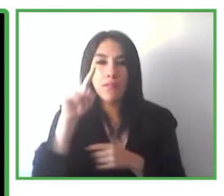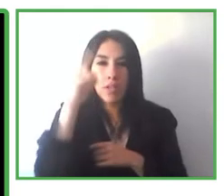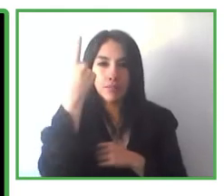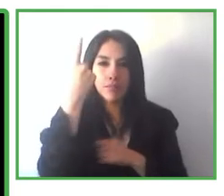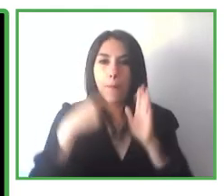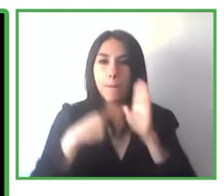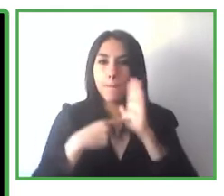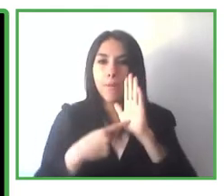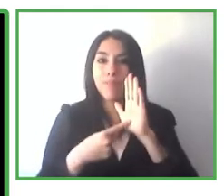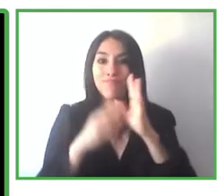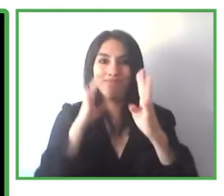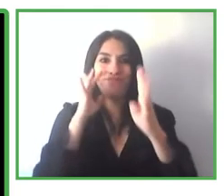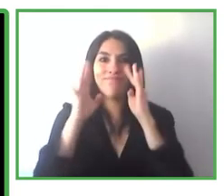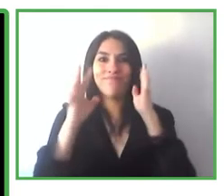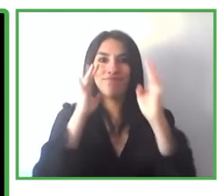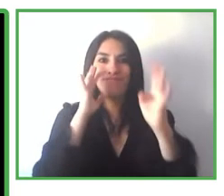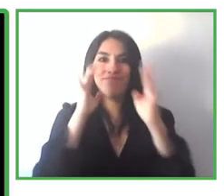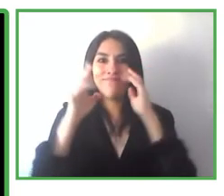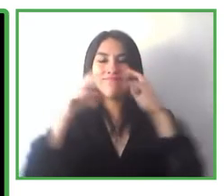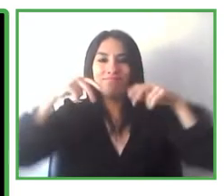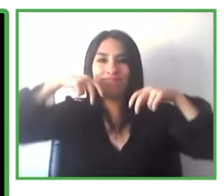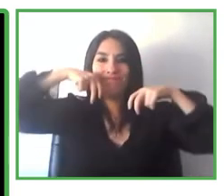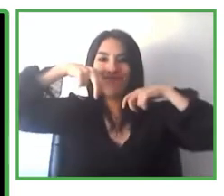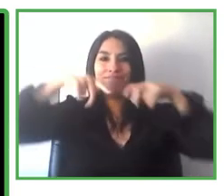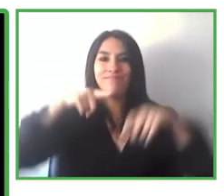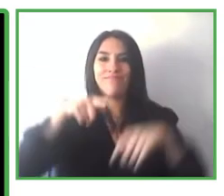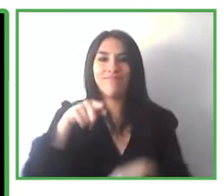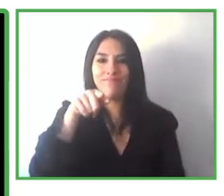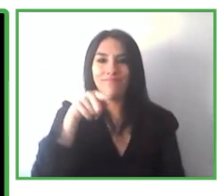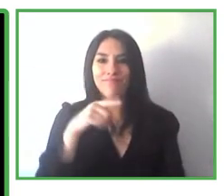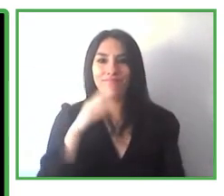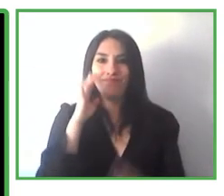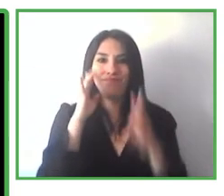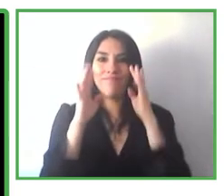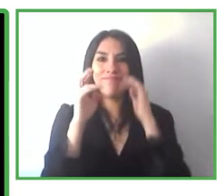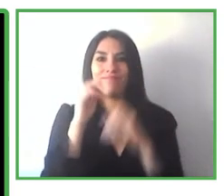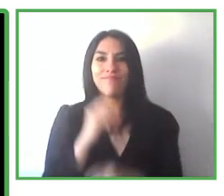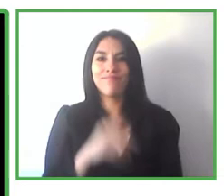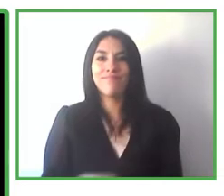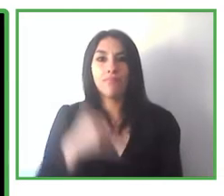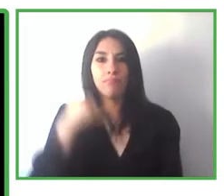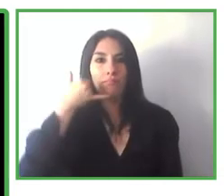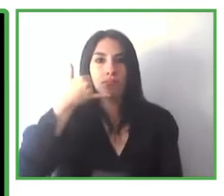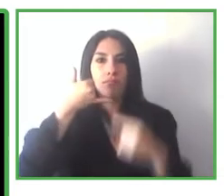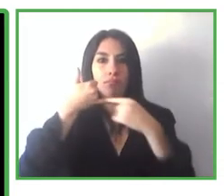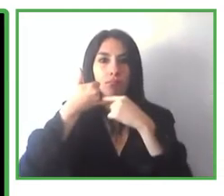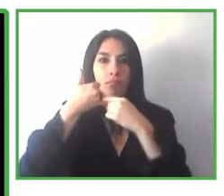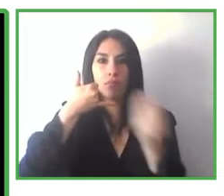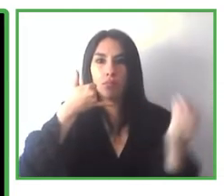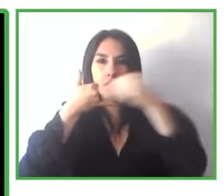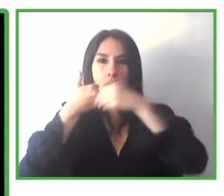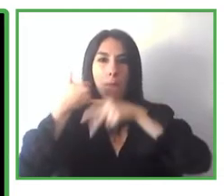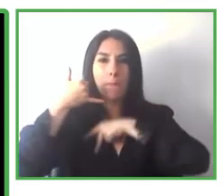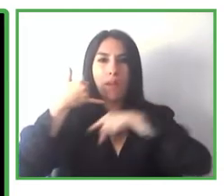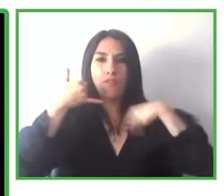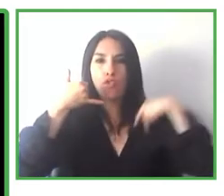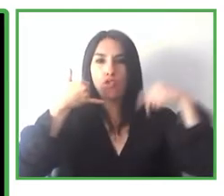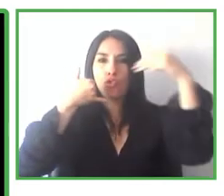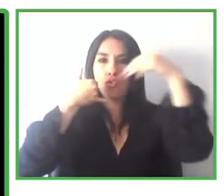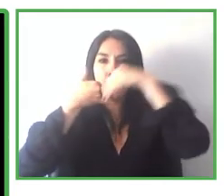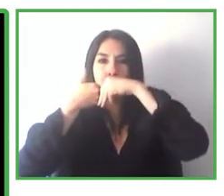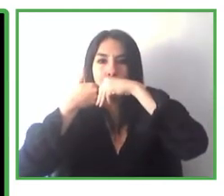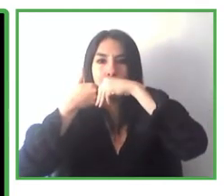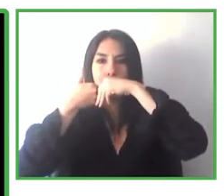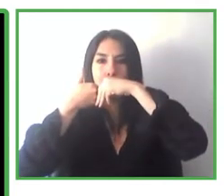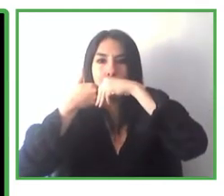introduced this was in a fair, and we were able for